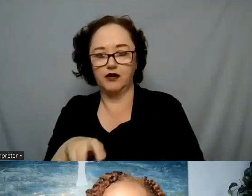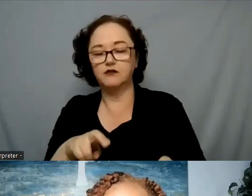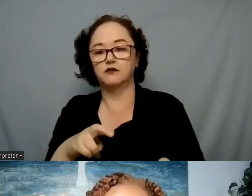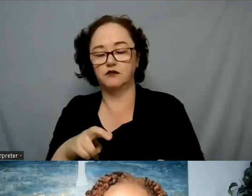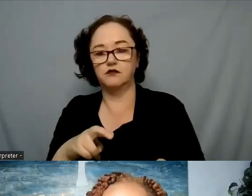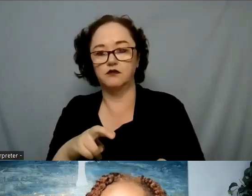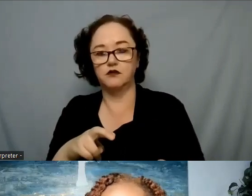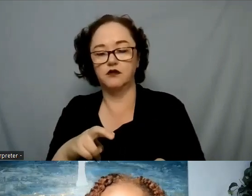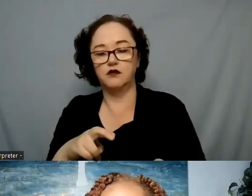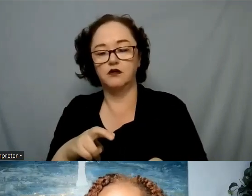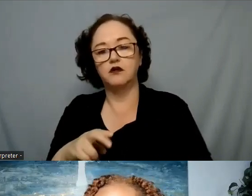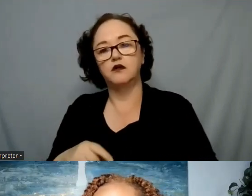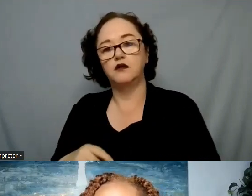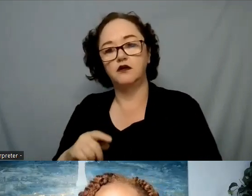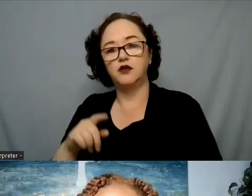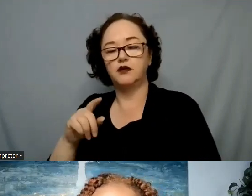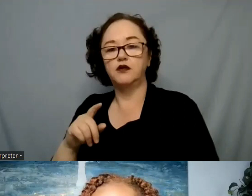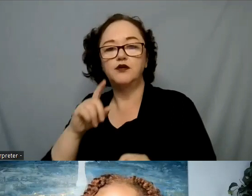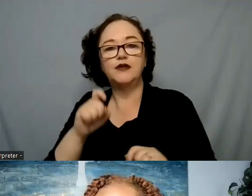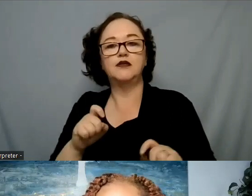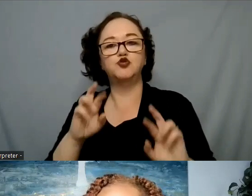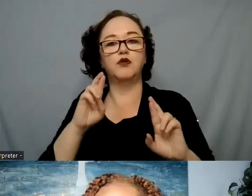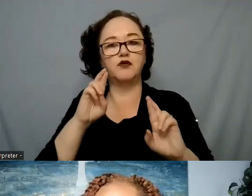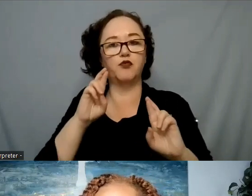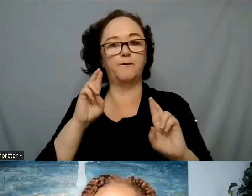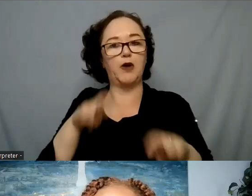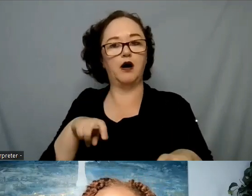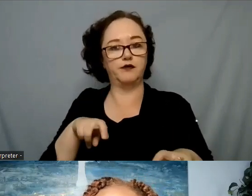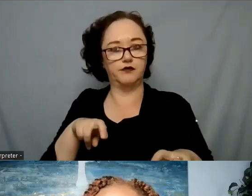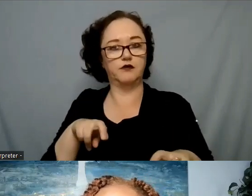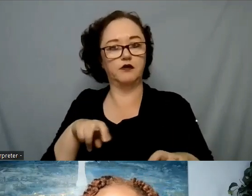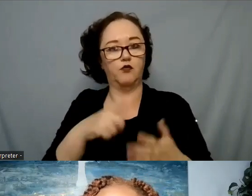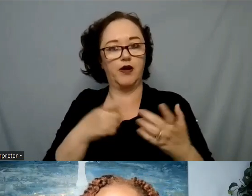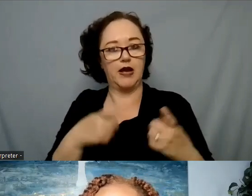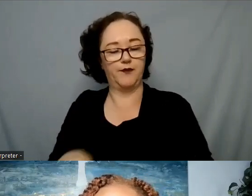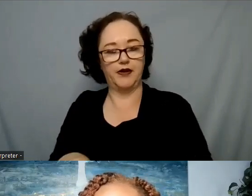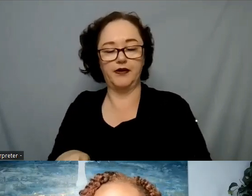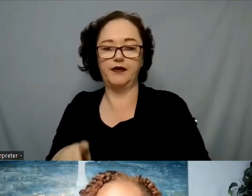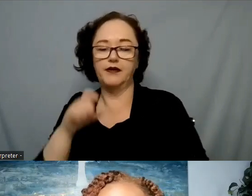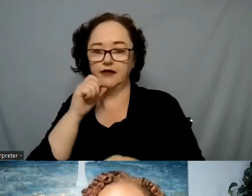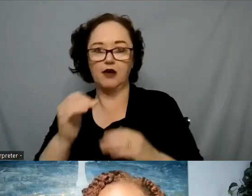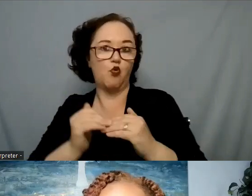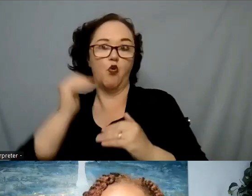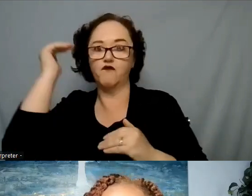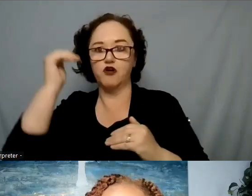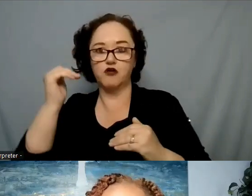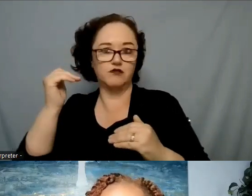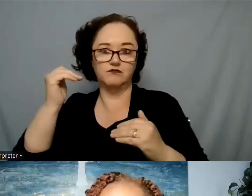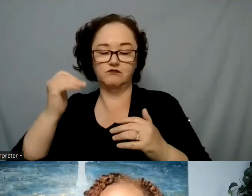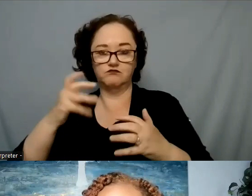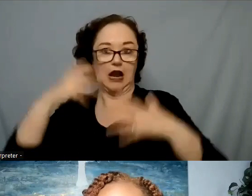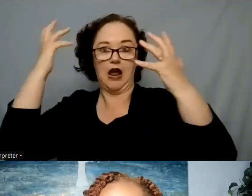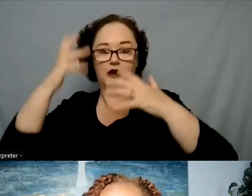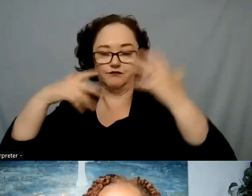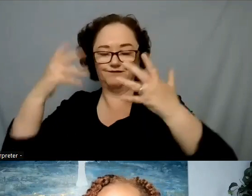to whatever just happened or to whatever we need to address and I always come from it from a place of safety that it's about